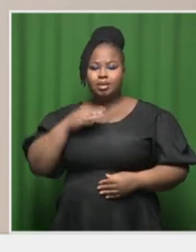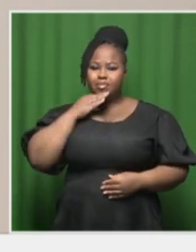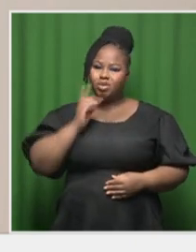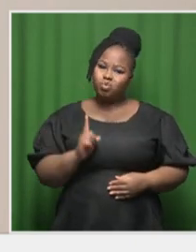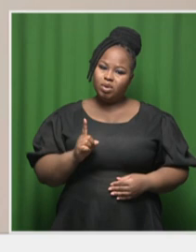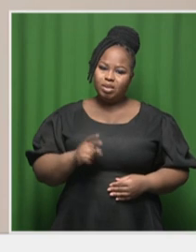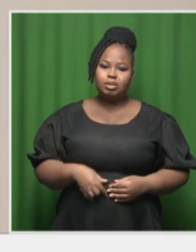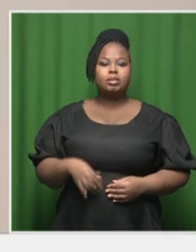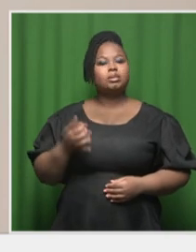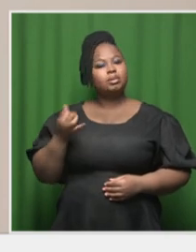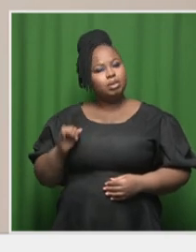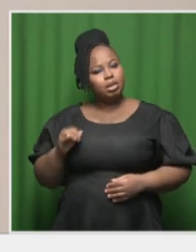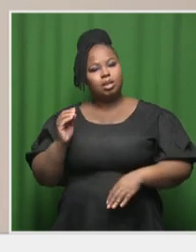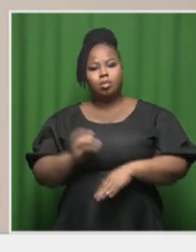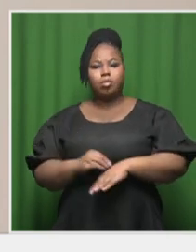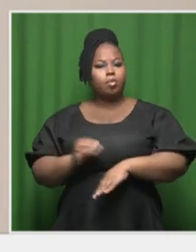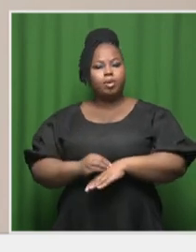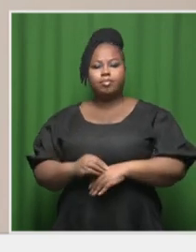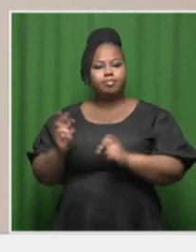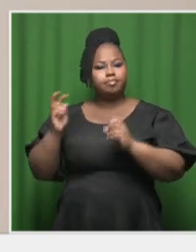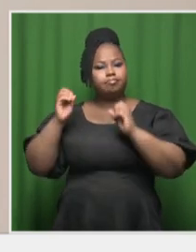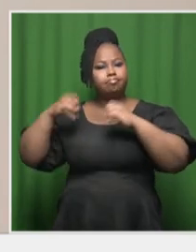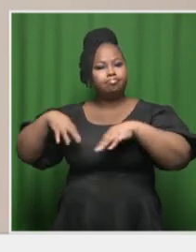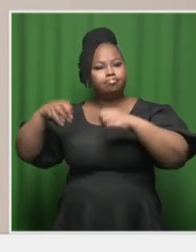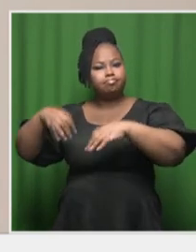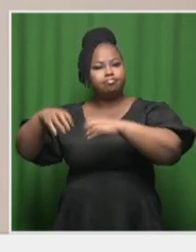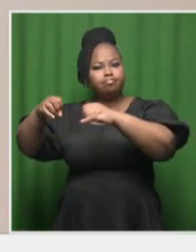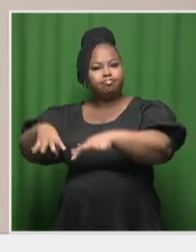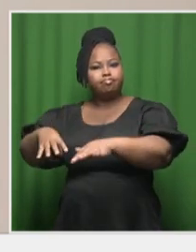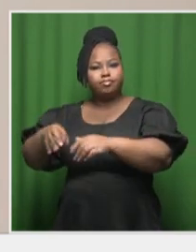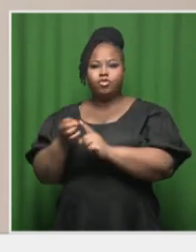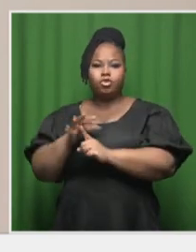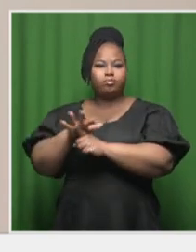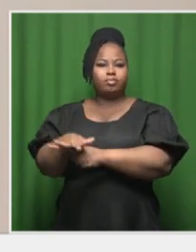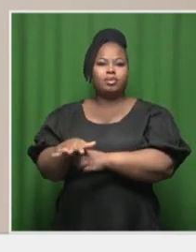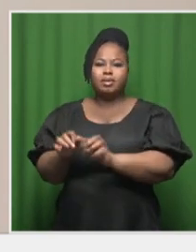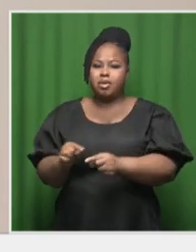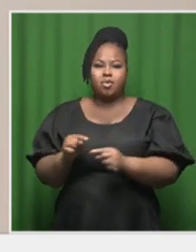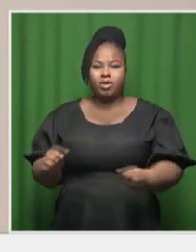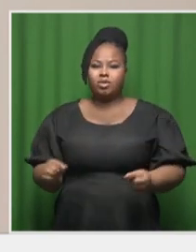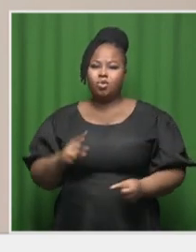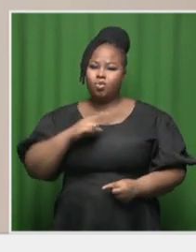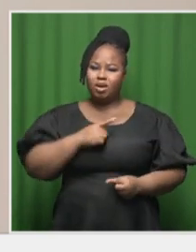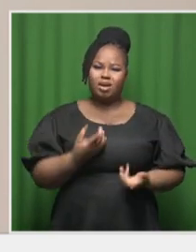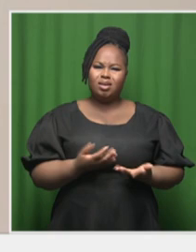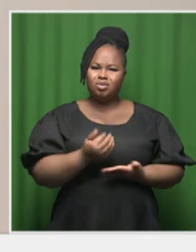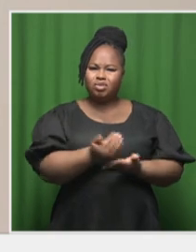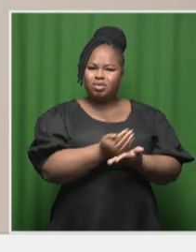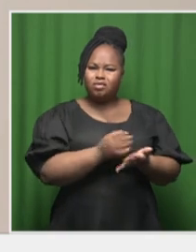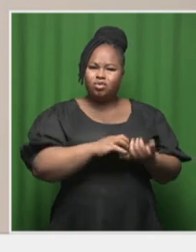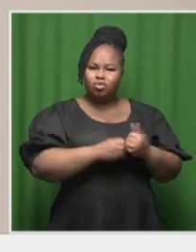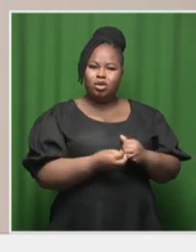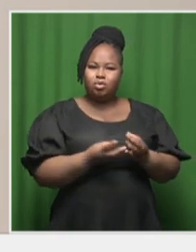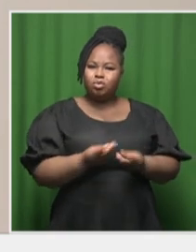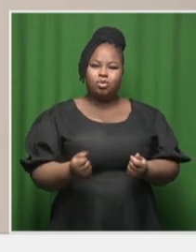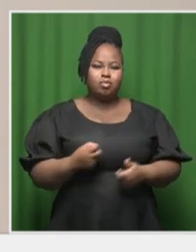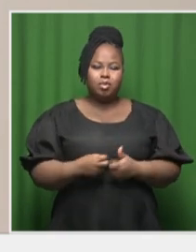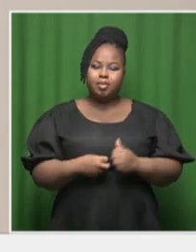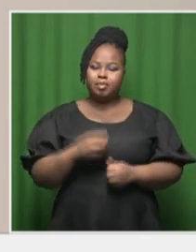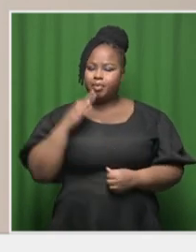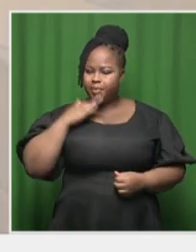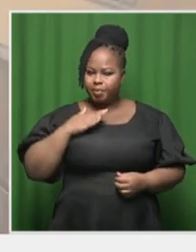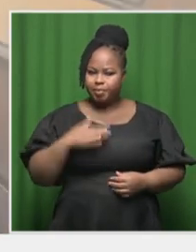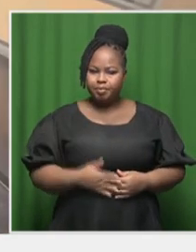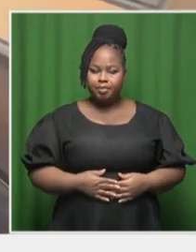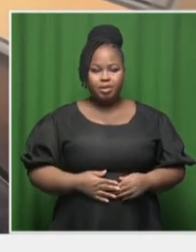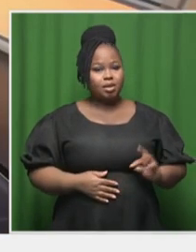that there is power. The power is not coming on to the grid, which can help us save the current situation that we are in. Yeah. So, one of